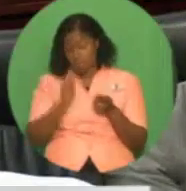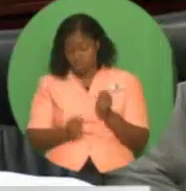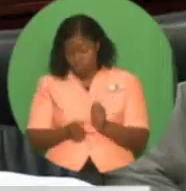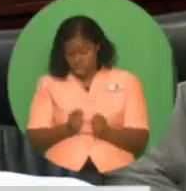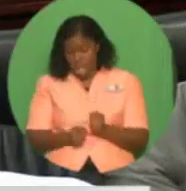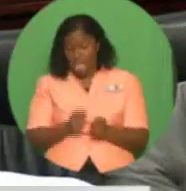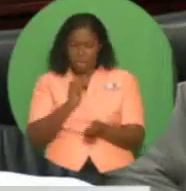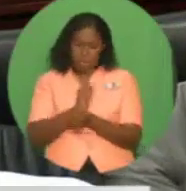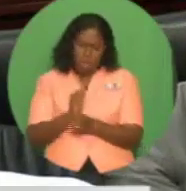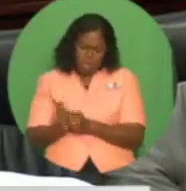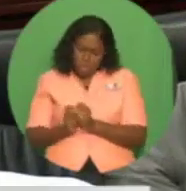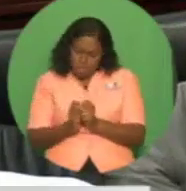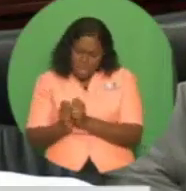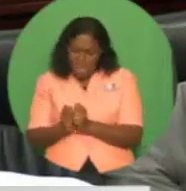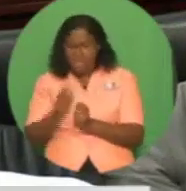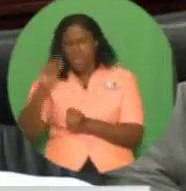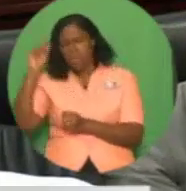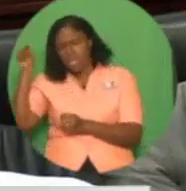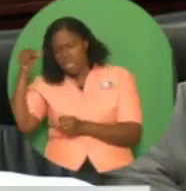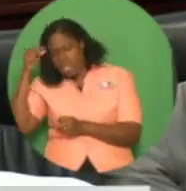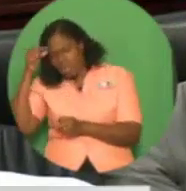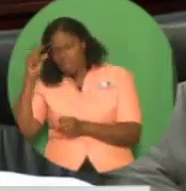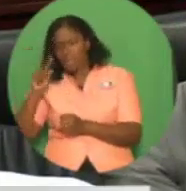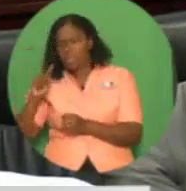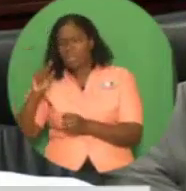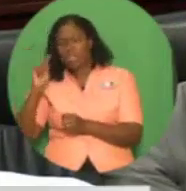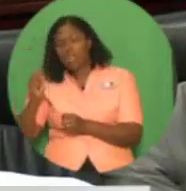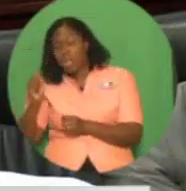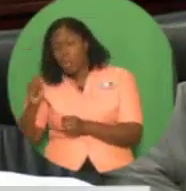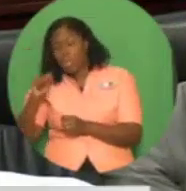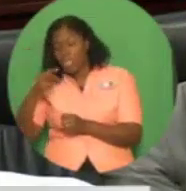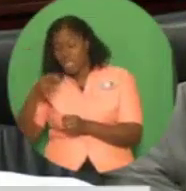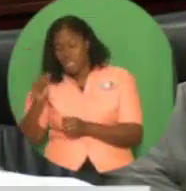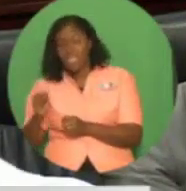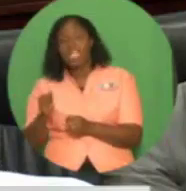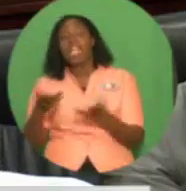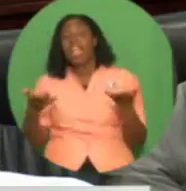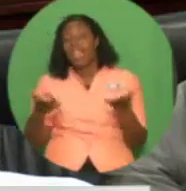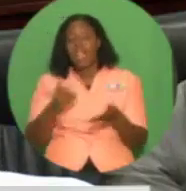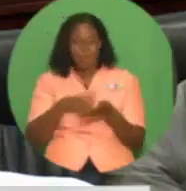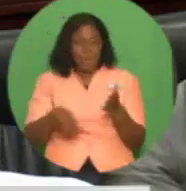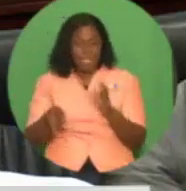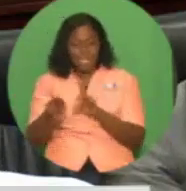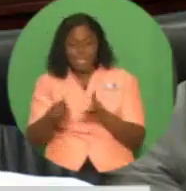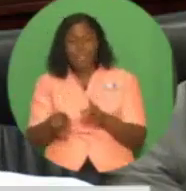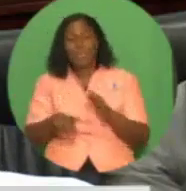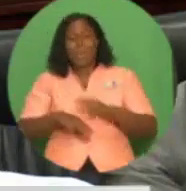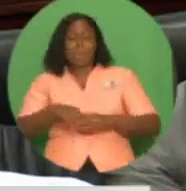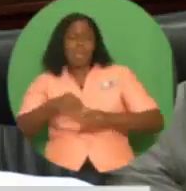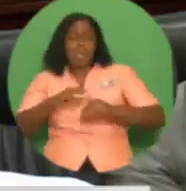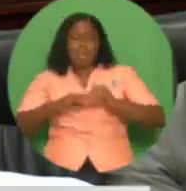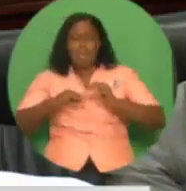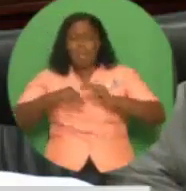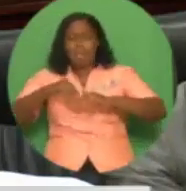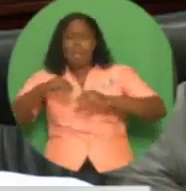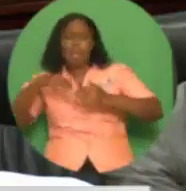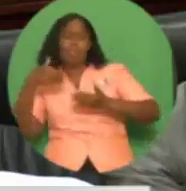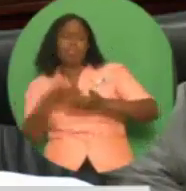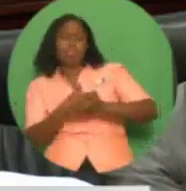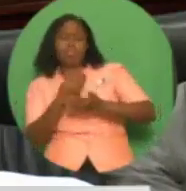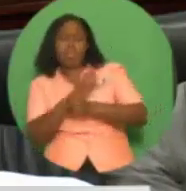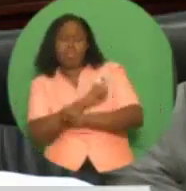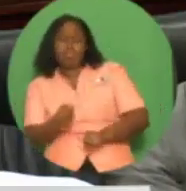work with the Tobago House of Assembly on the construction of the new terminal at the ANR Robinson International Airport. We are also